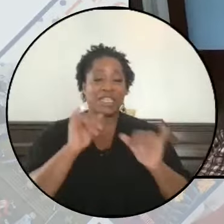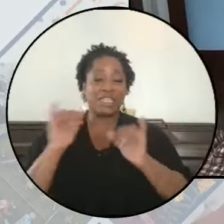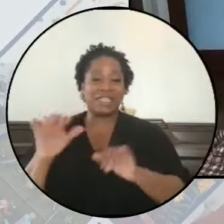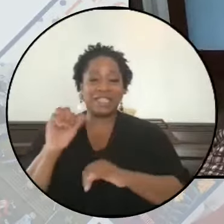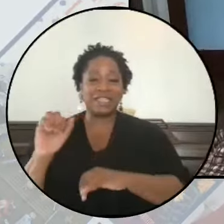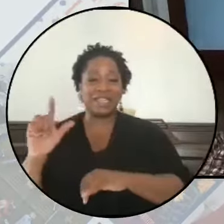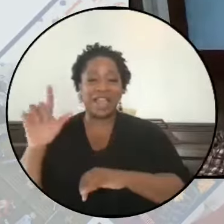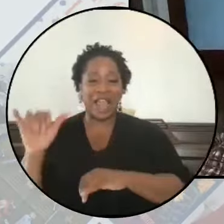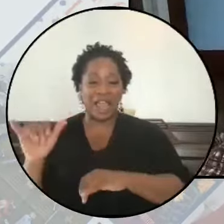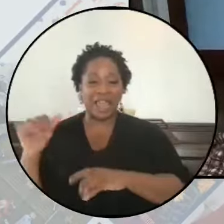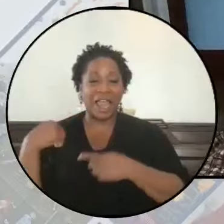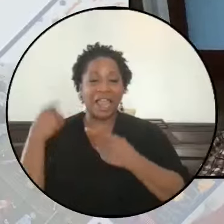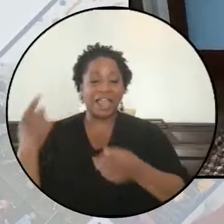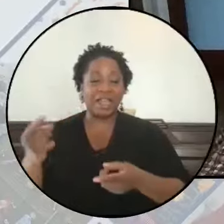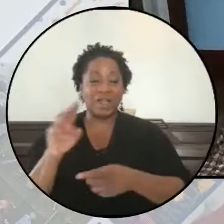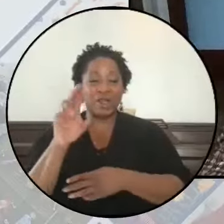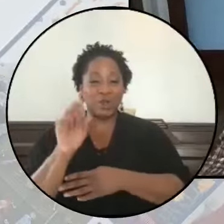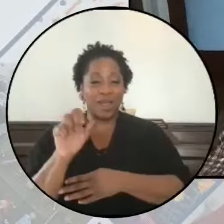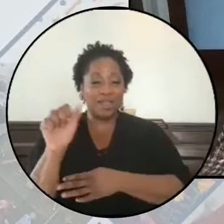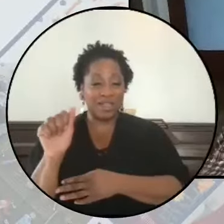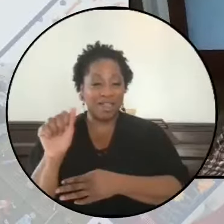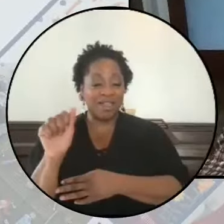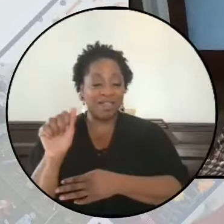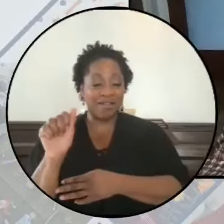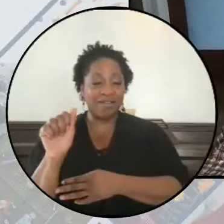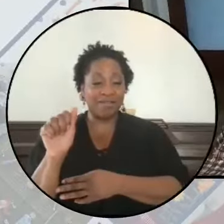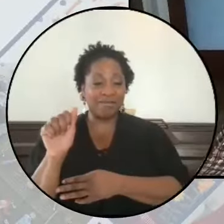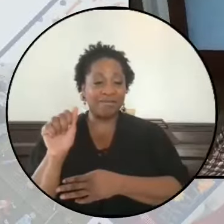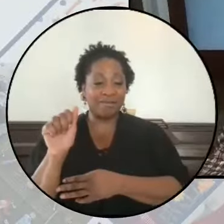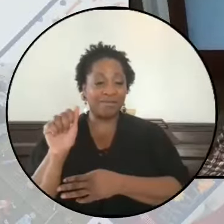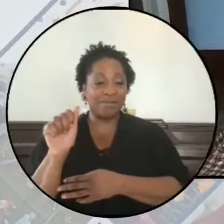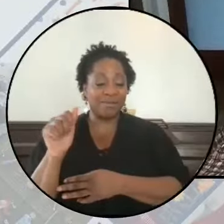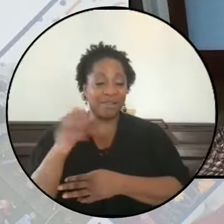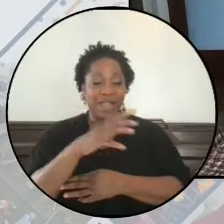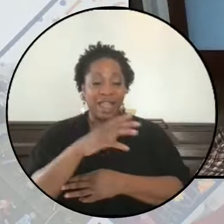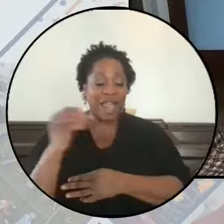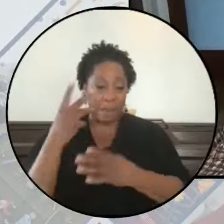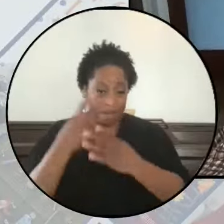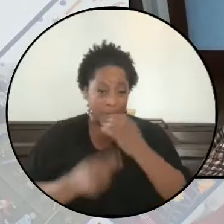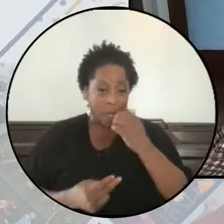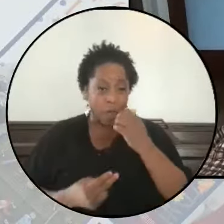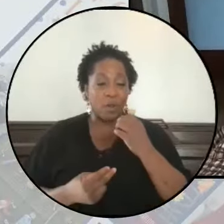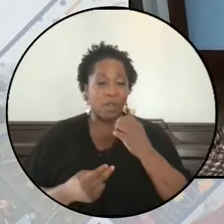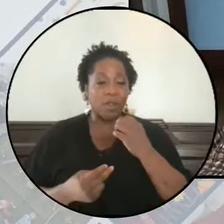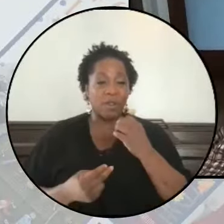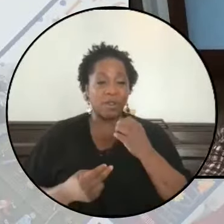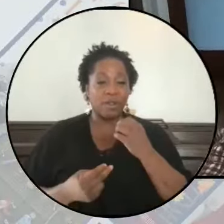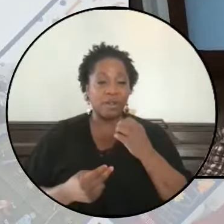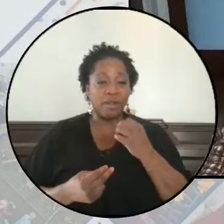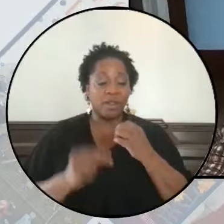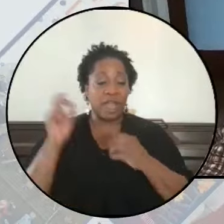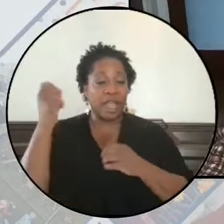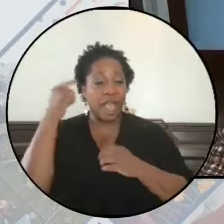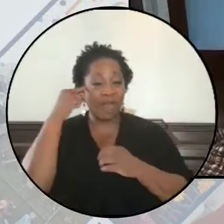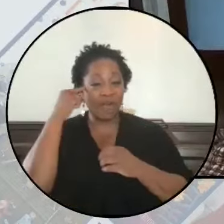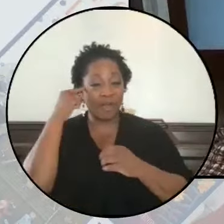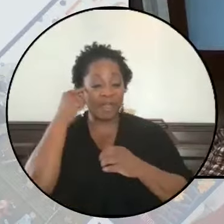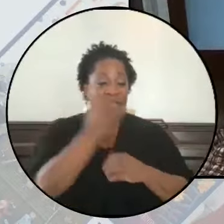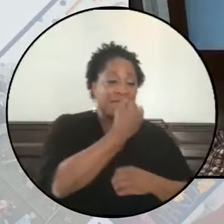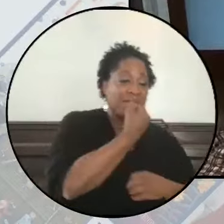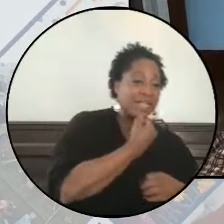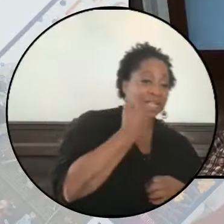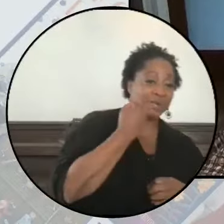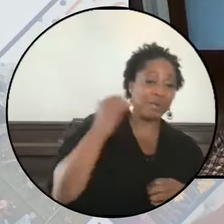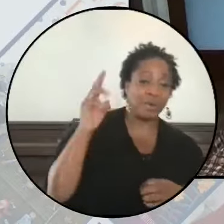has been the United States and that both governments are